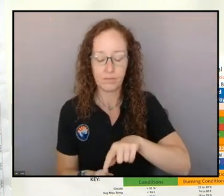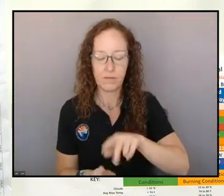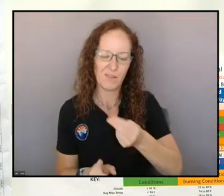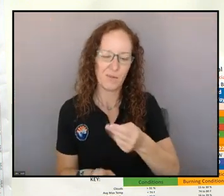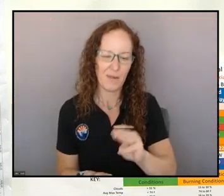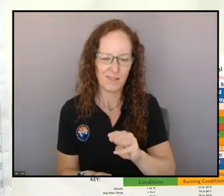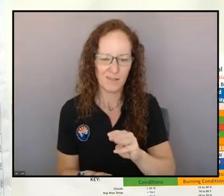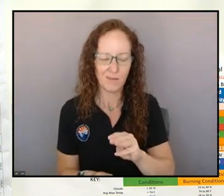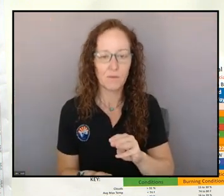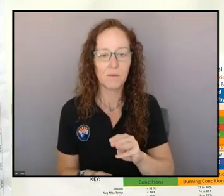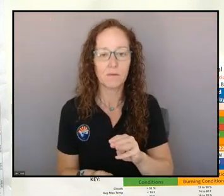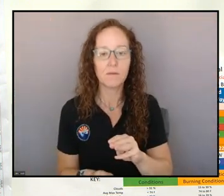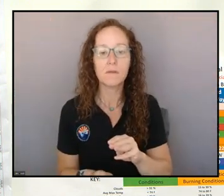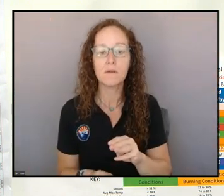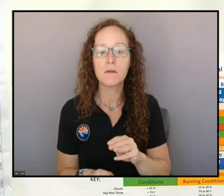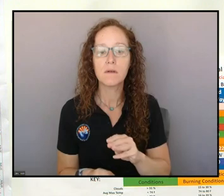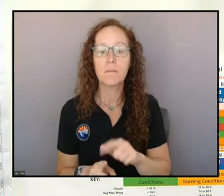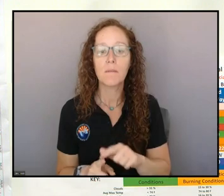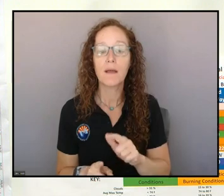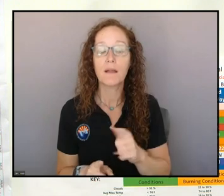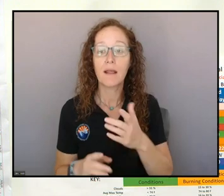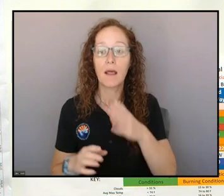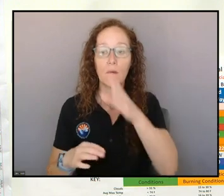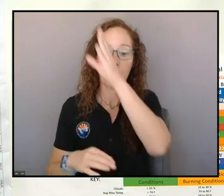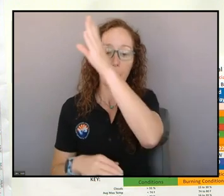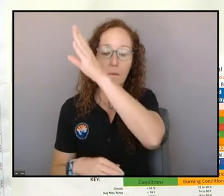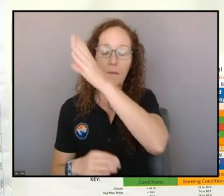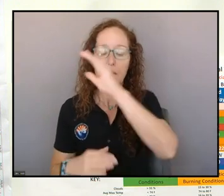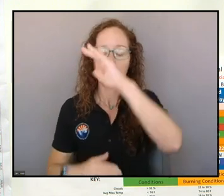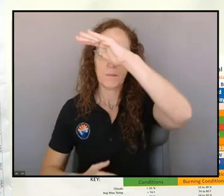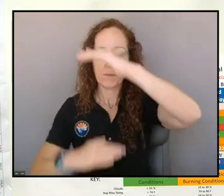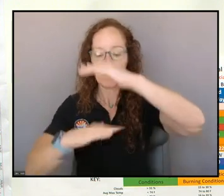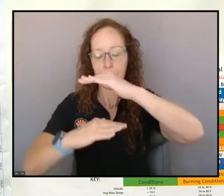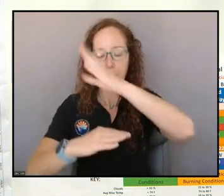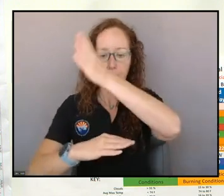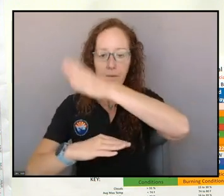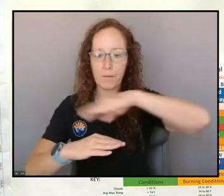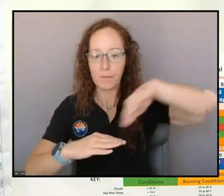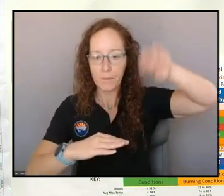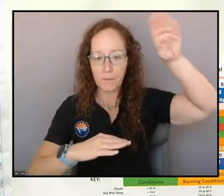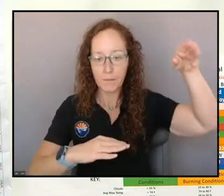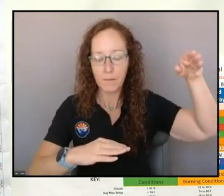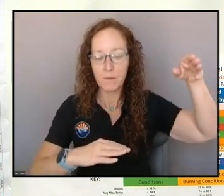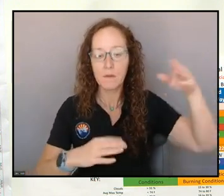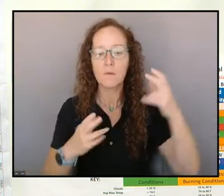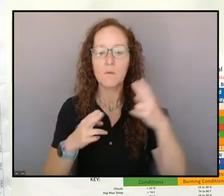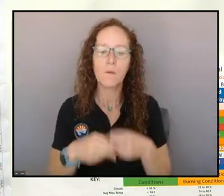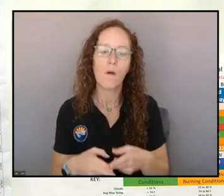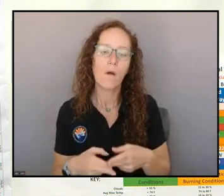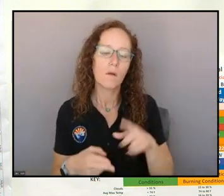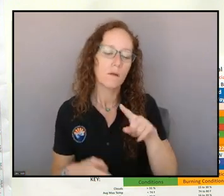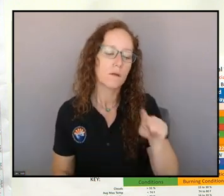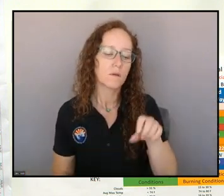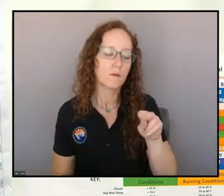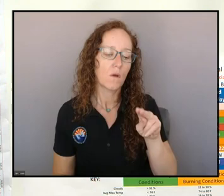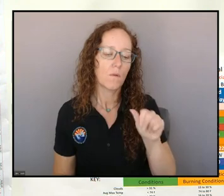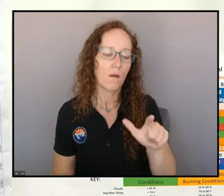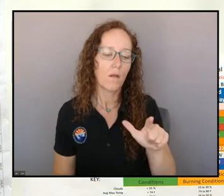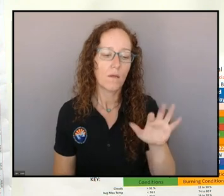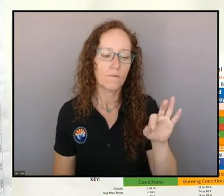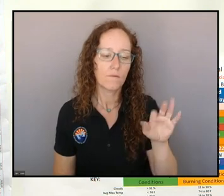flattened up a bit. So, we're looking at what would be called a zonal flow. So, that's going from west to east.